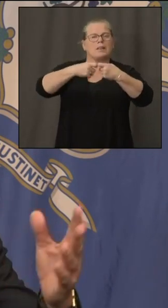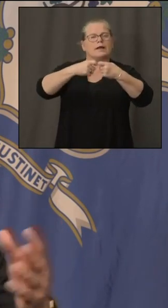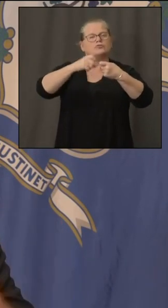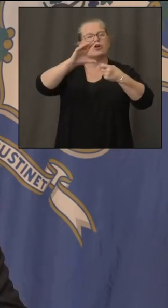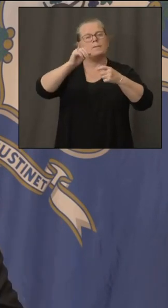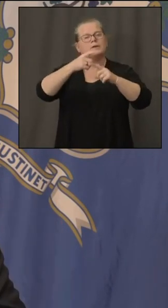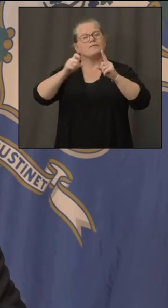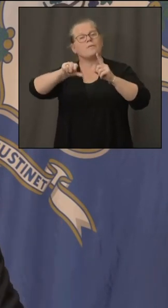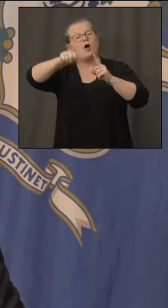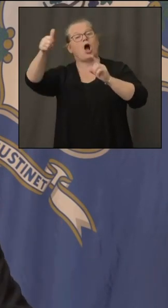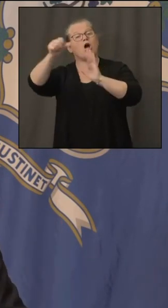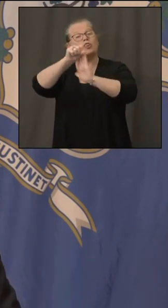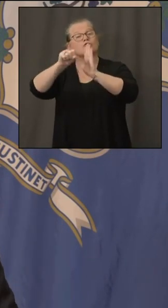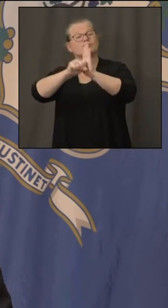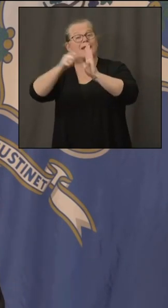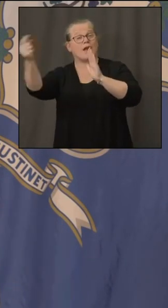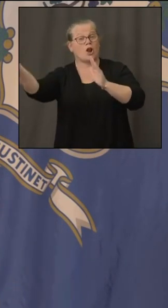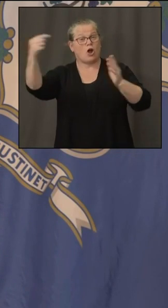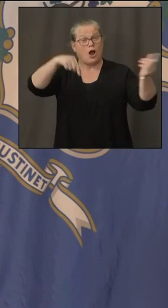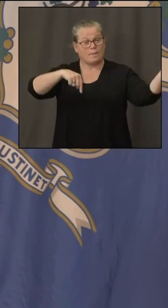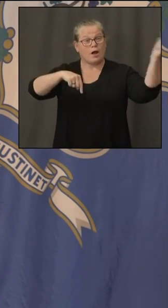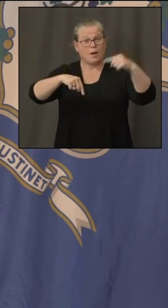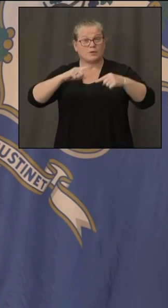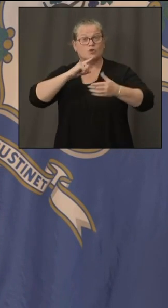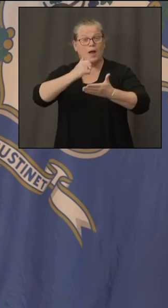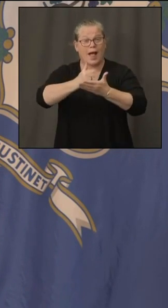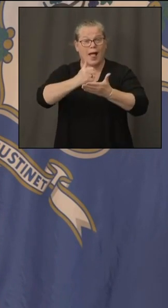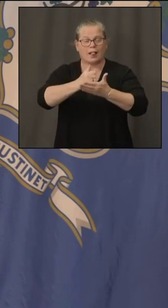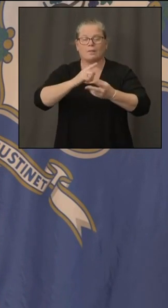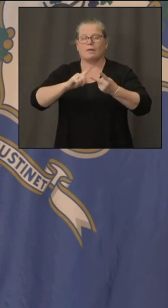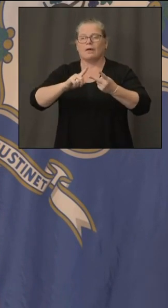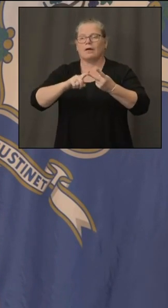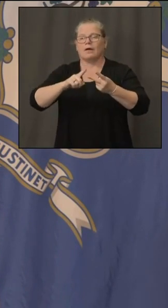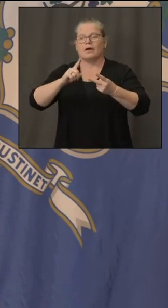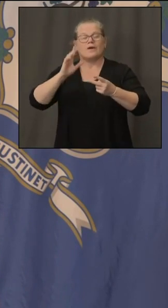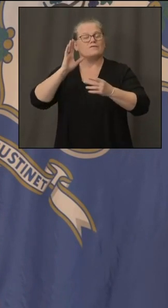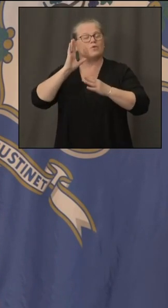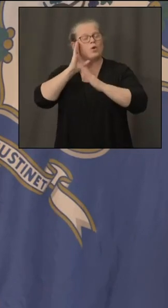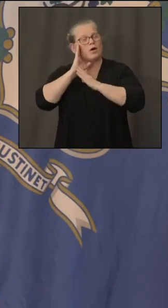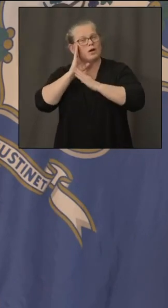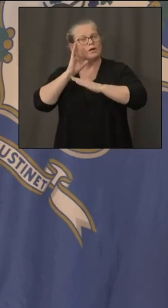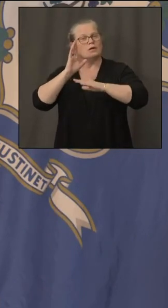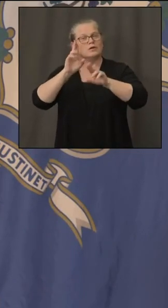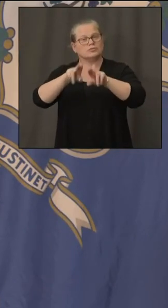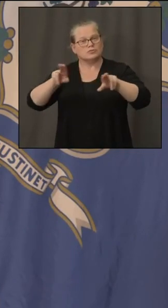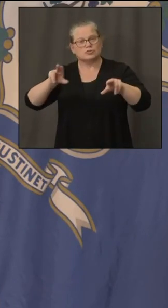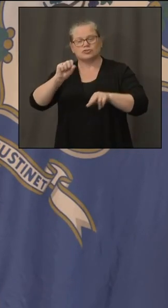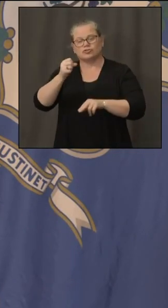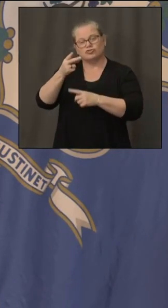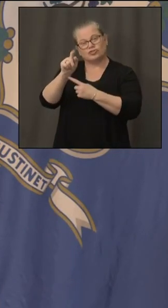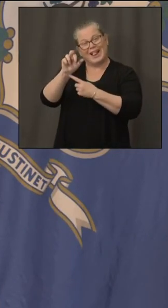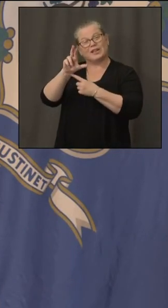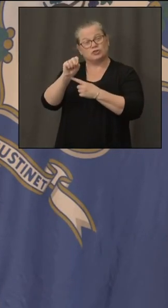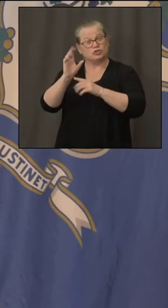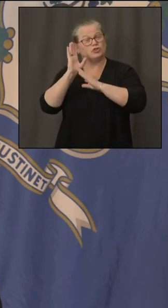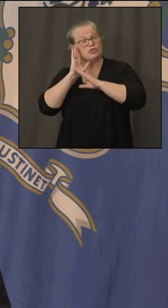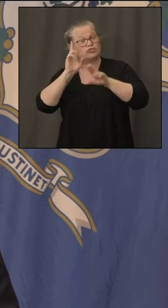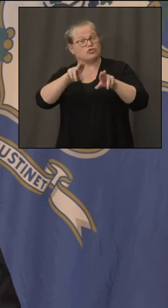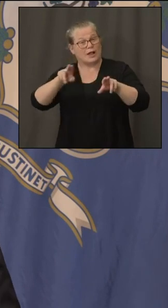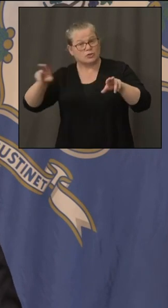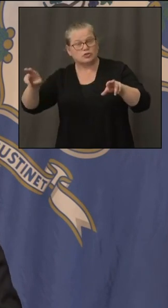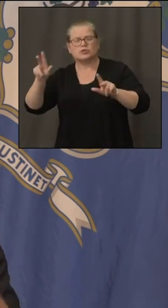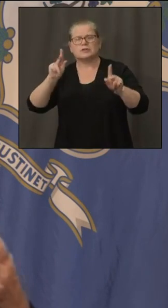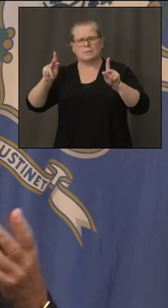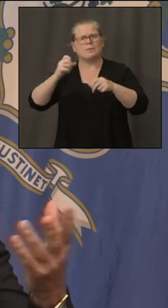really good making sure people keep their distance there i don't think uh this storm is going to be particularly impactful to what's going on with covet